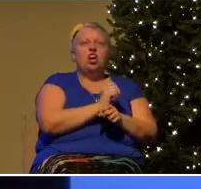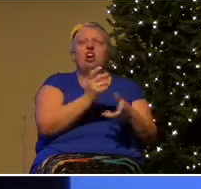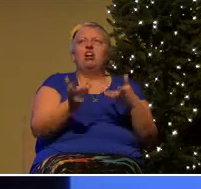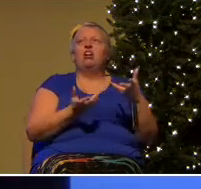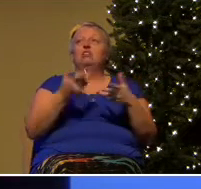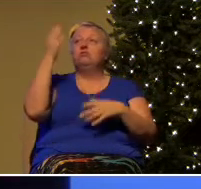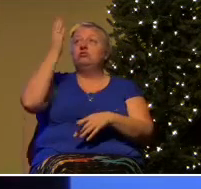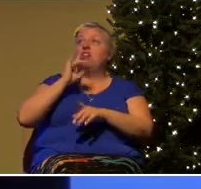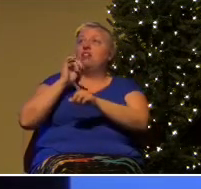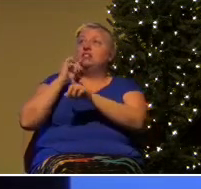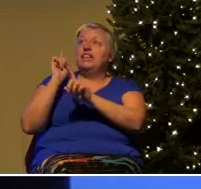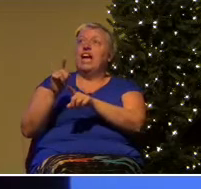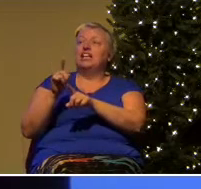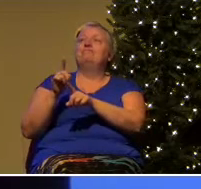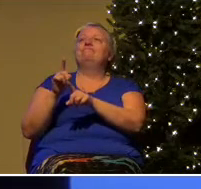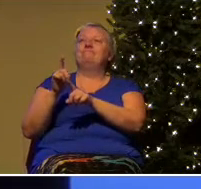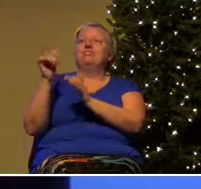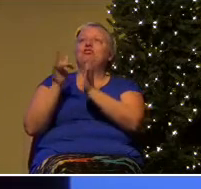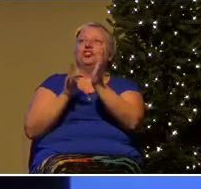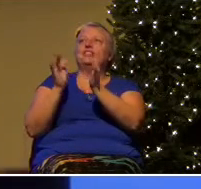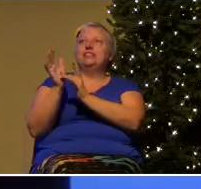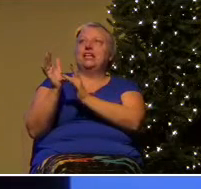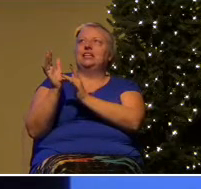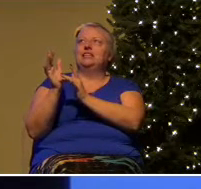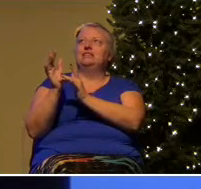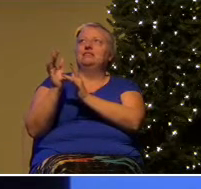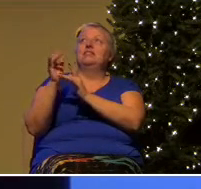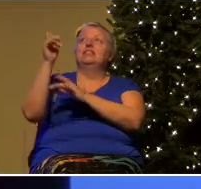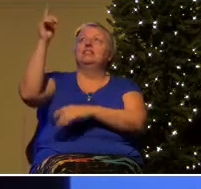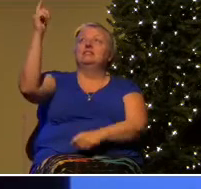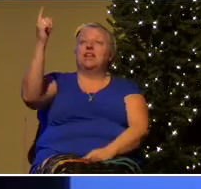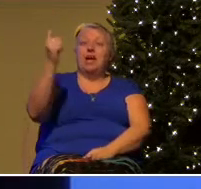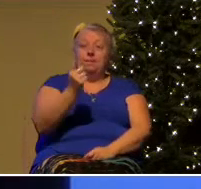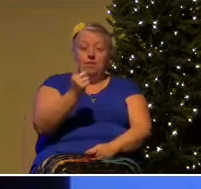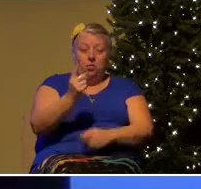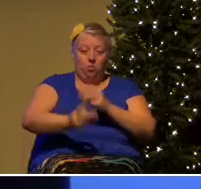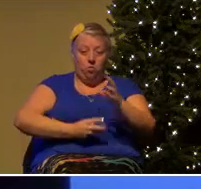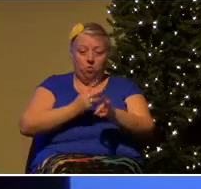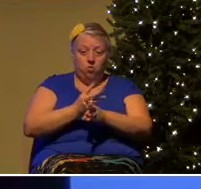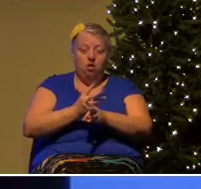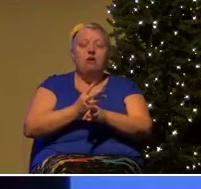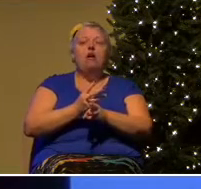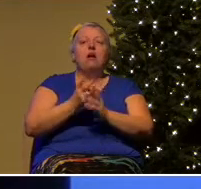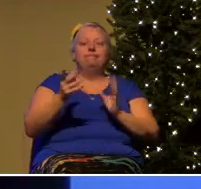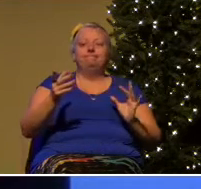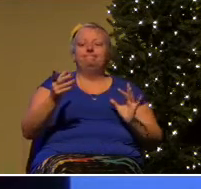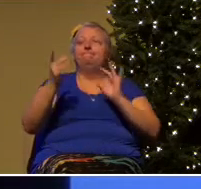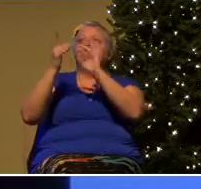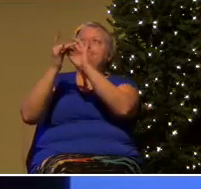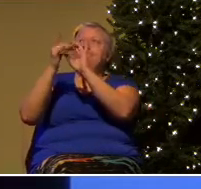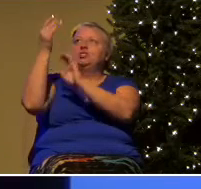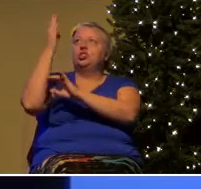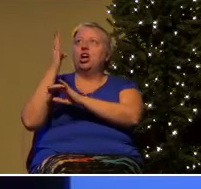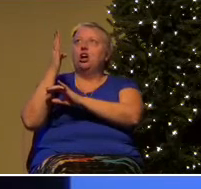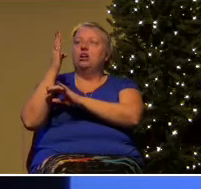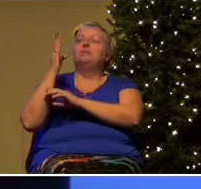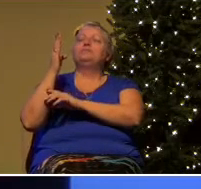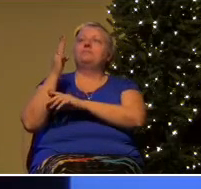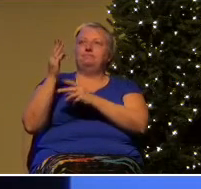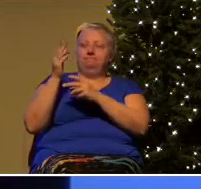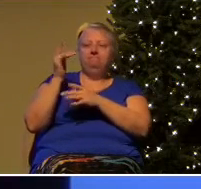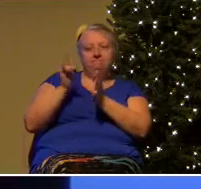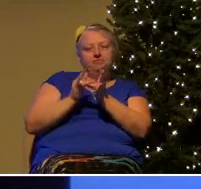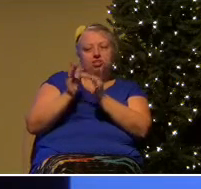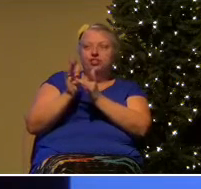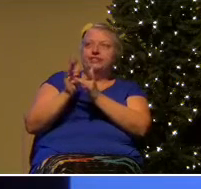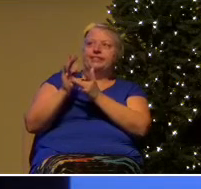what? God's answer is Jesus who came into the world to bring us back to God by dealing with our sin issues he